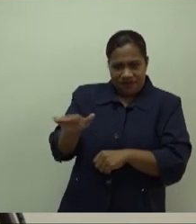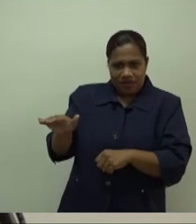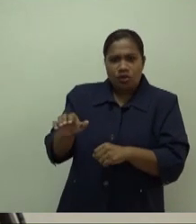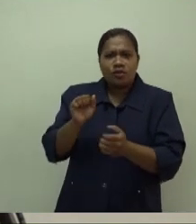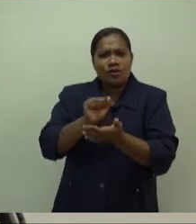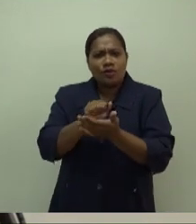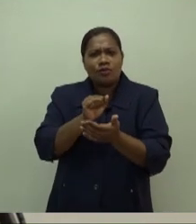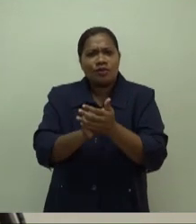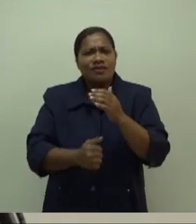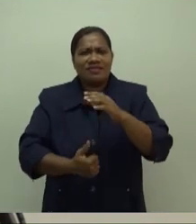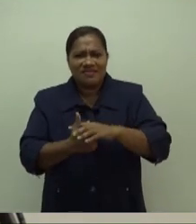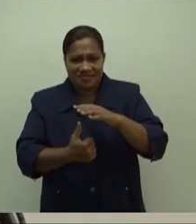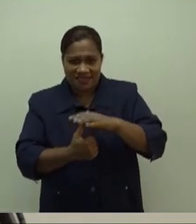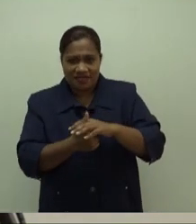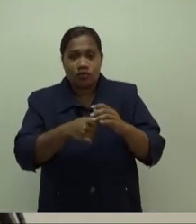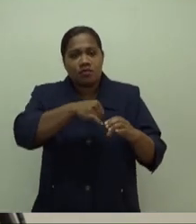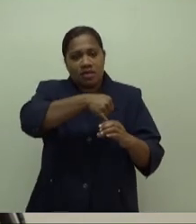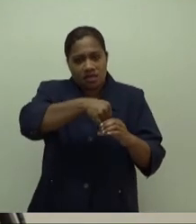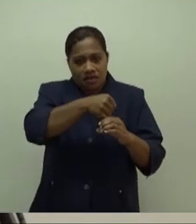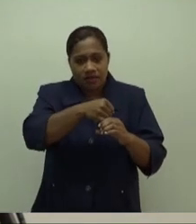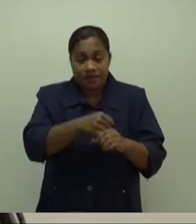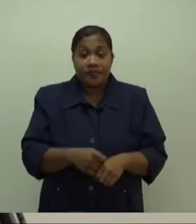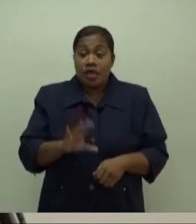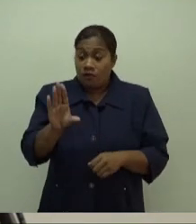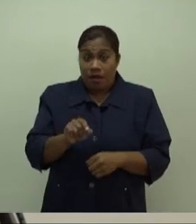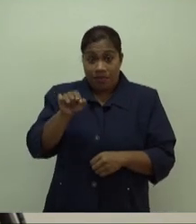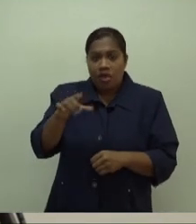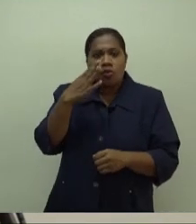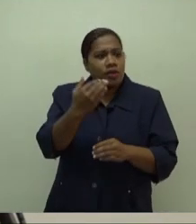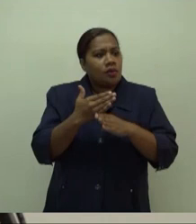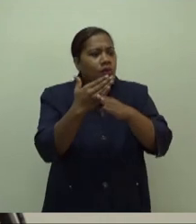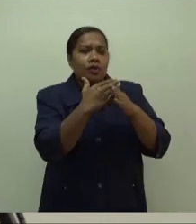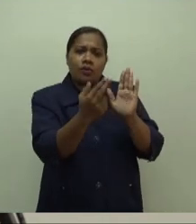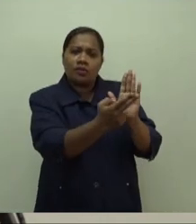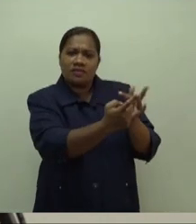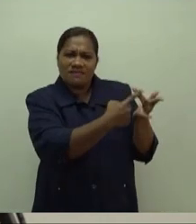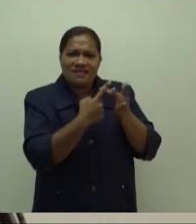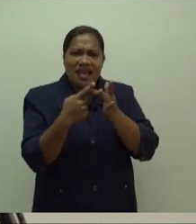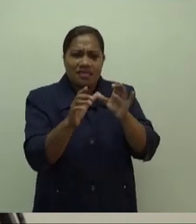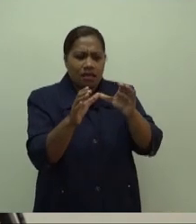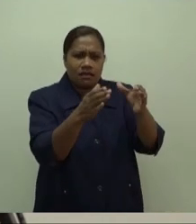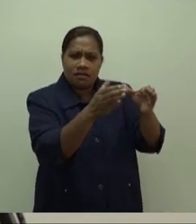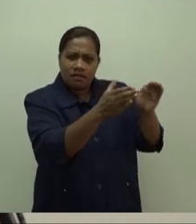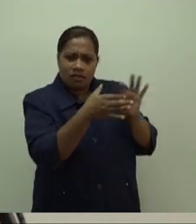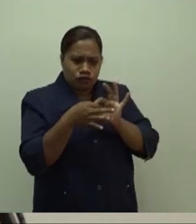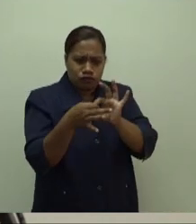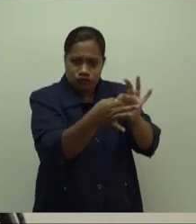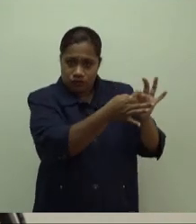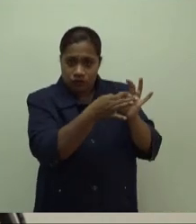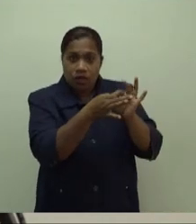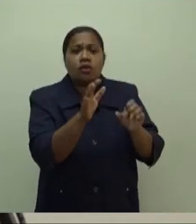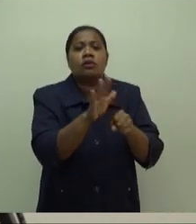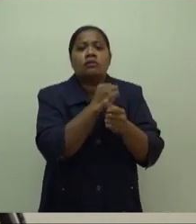access, we've worked with strategic partners, including DFAT and NGOs in Fiji, to enable a